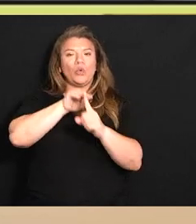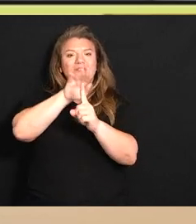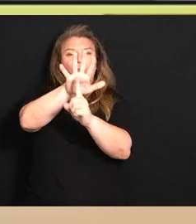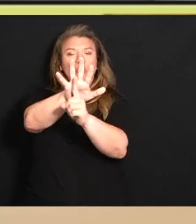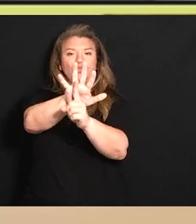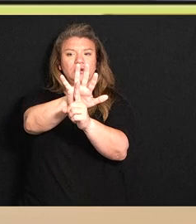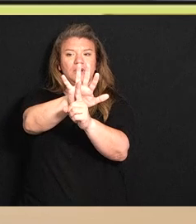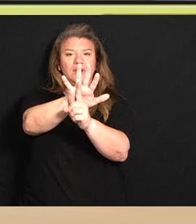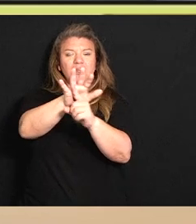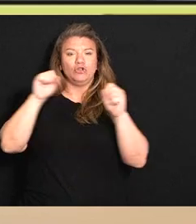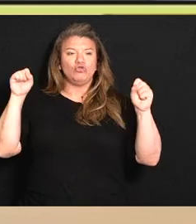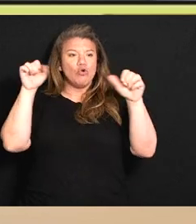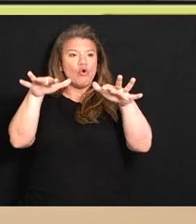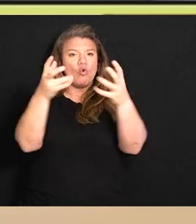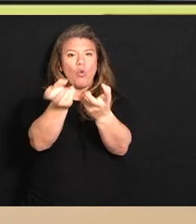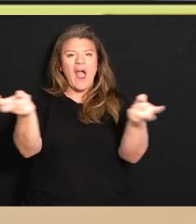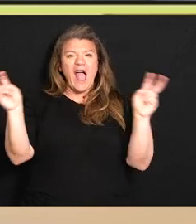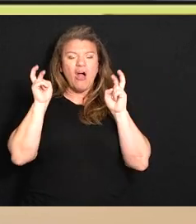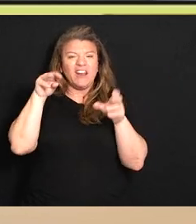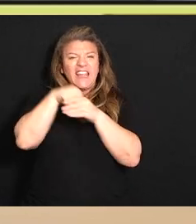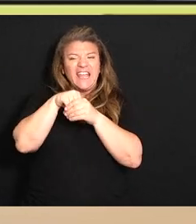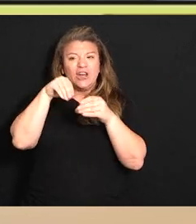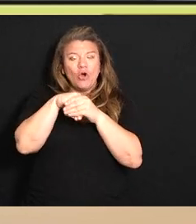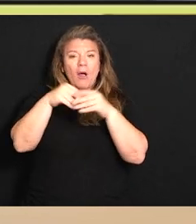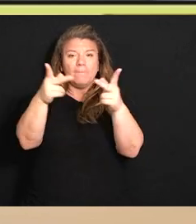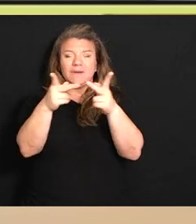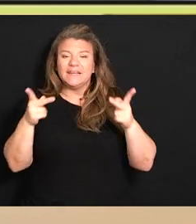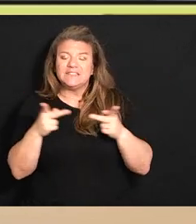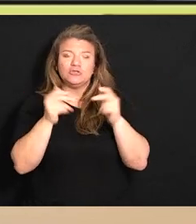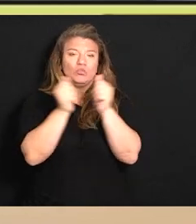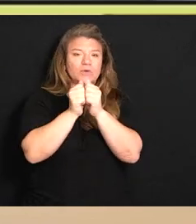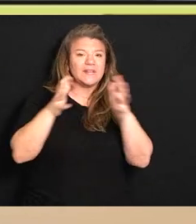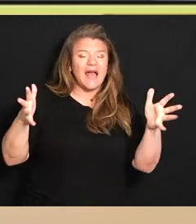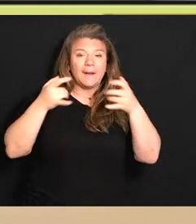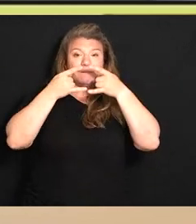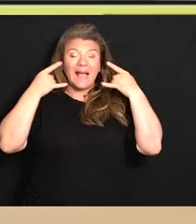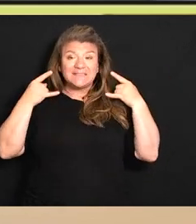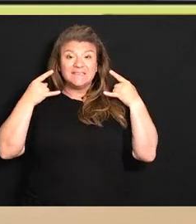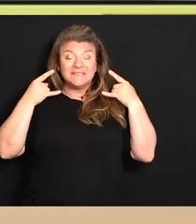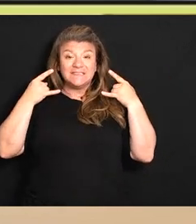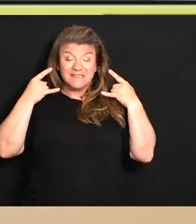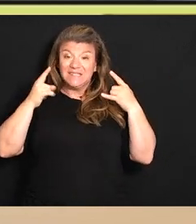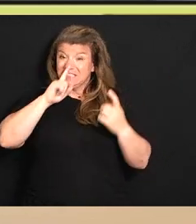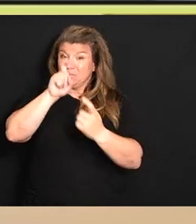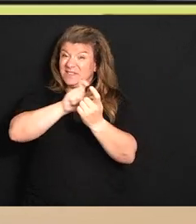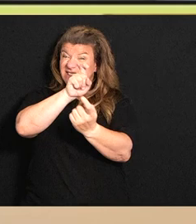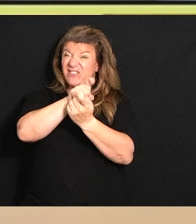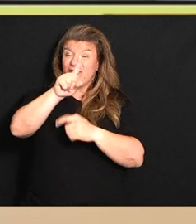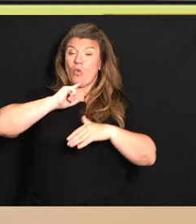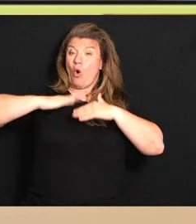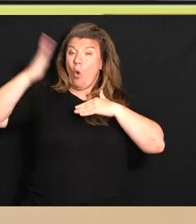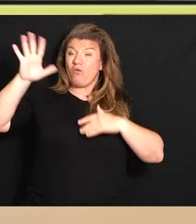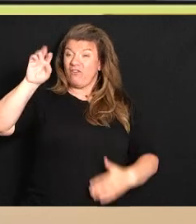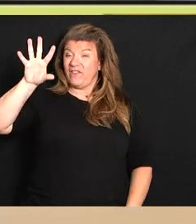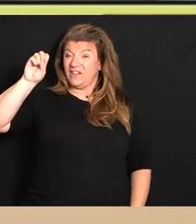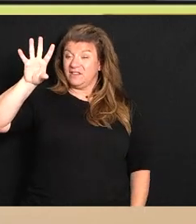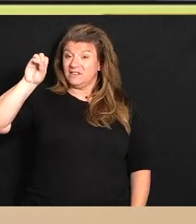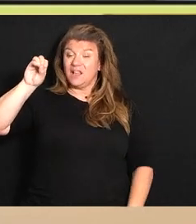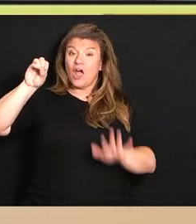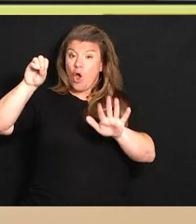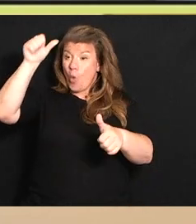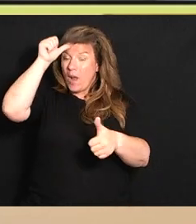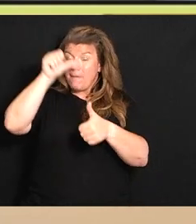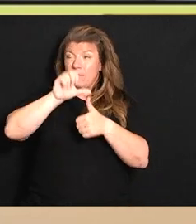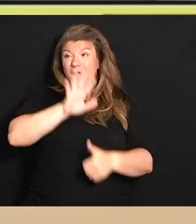to very crowded indoor environments without wearing a mask particularly if you are over 50 years old and remember about